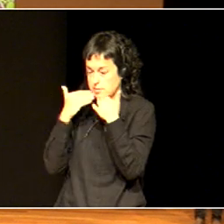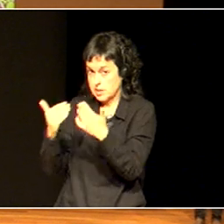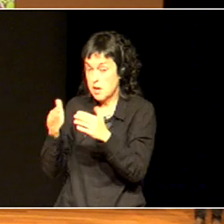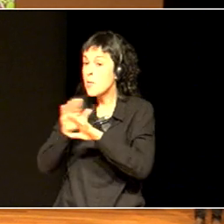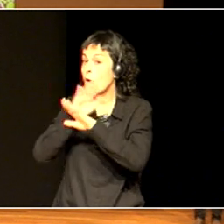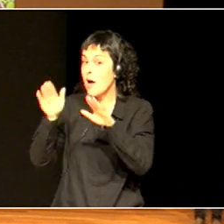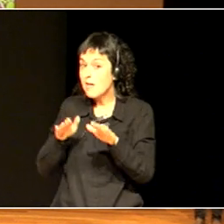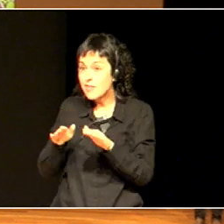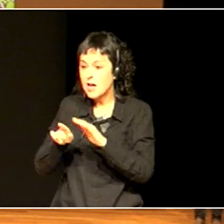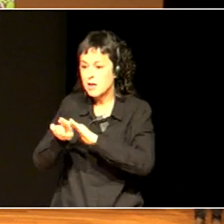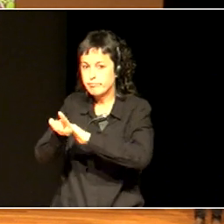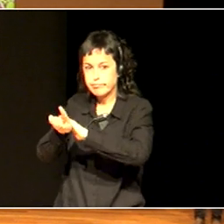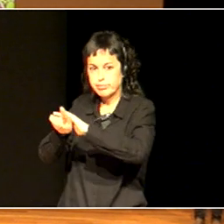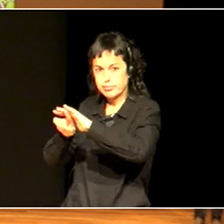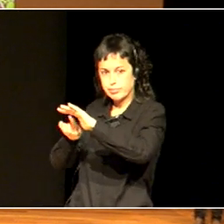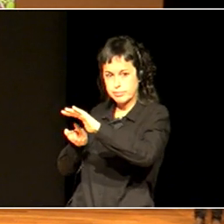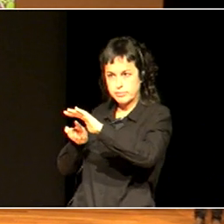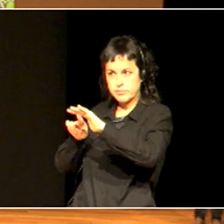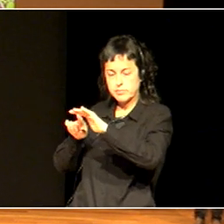It may improve results.